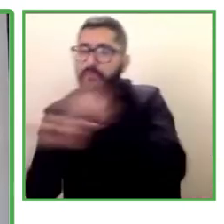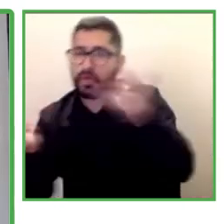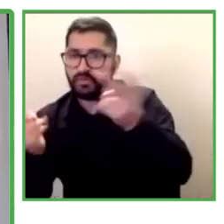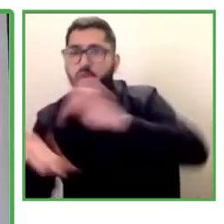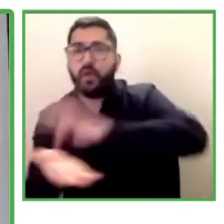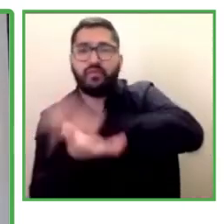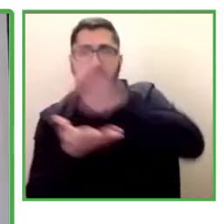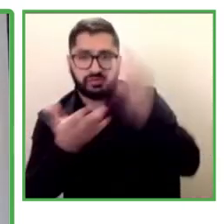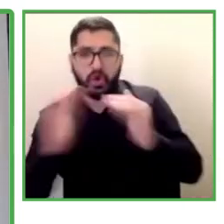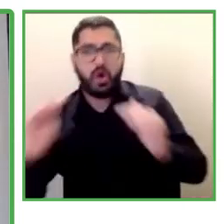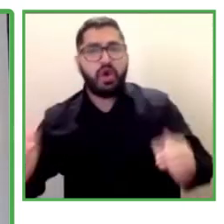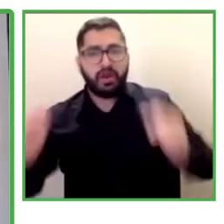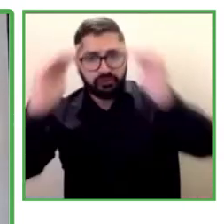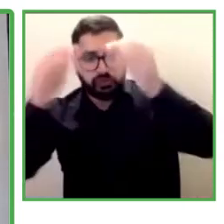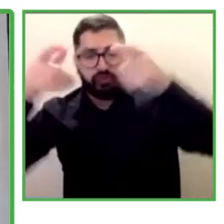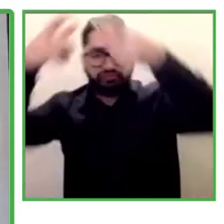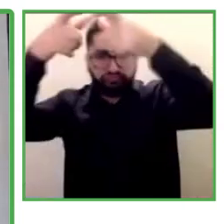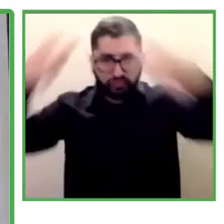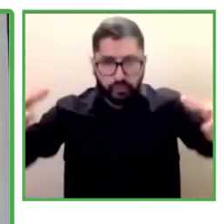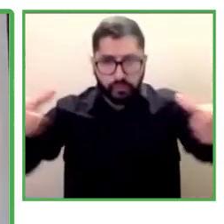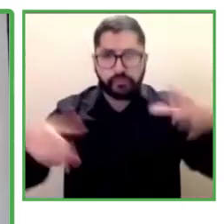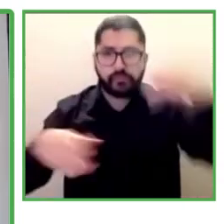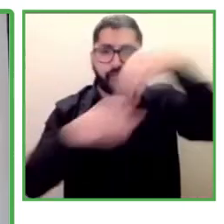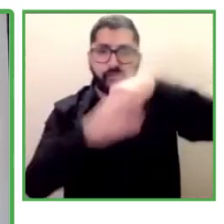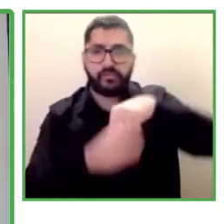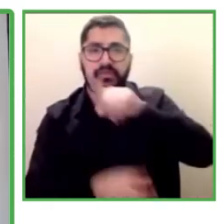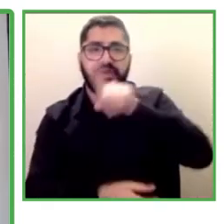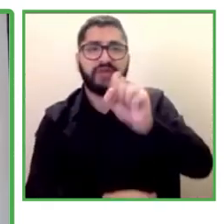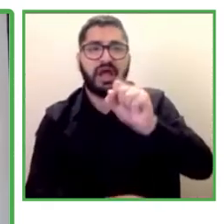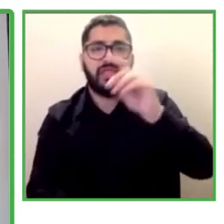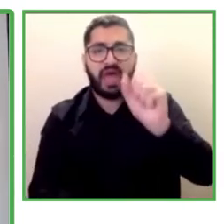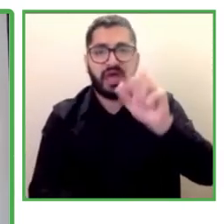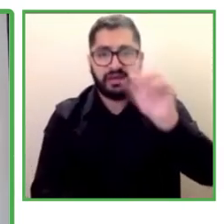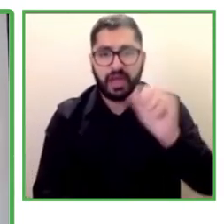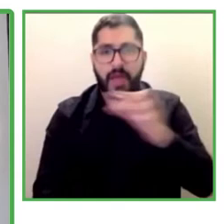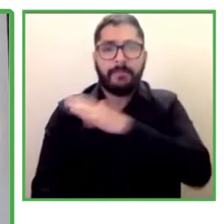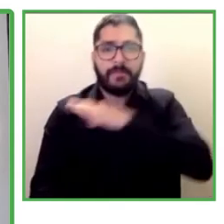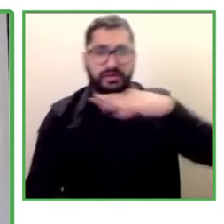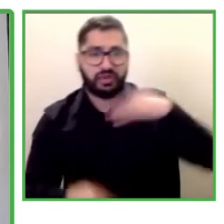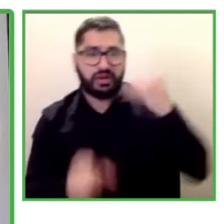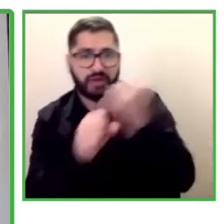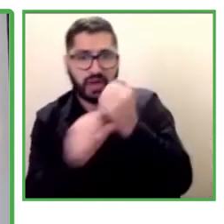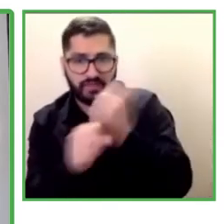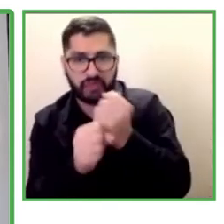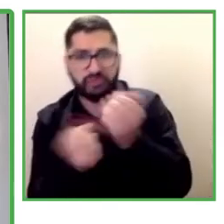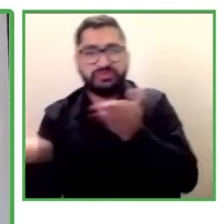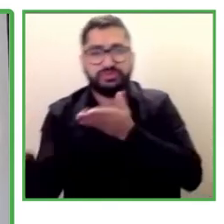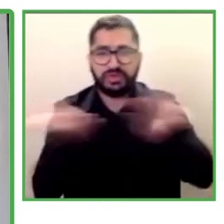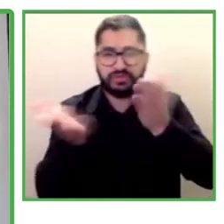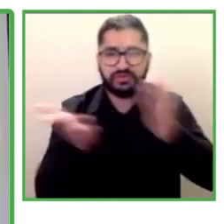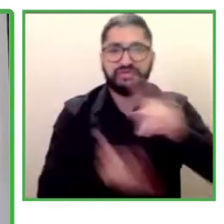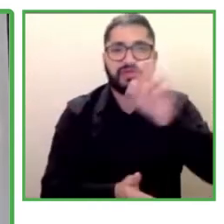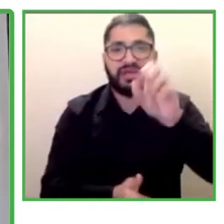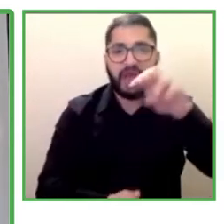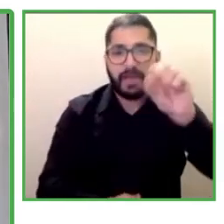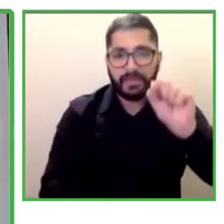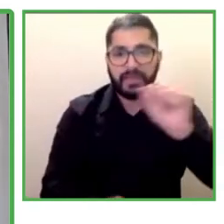Fundación Corona, the Work Ministry, the National Learning Service,